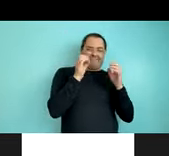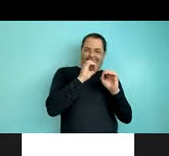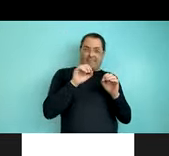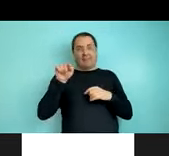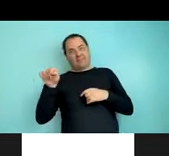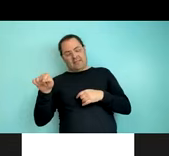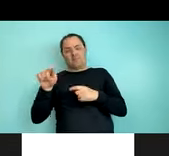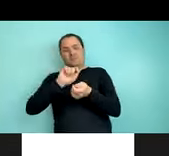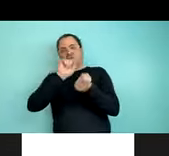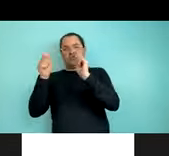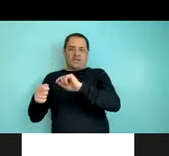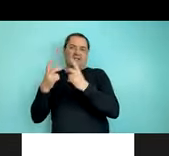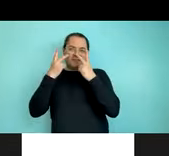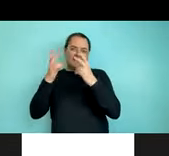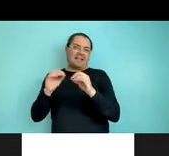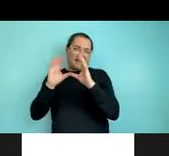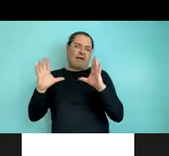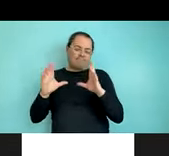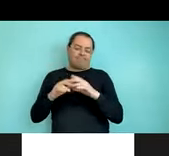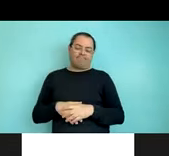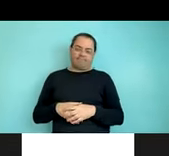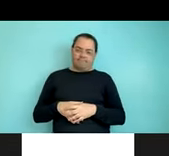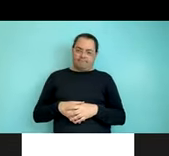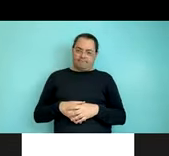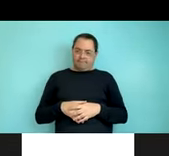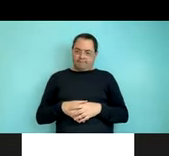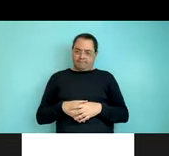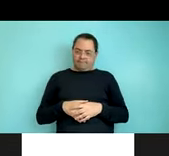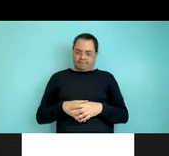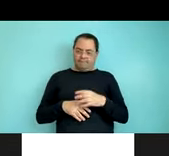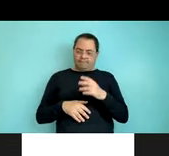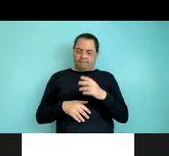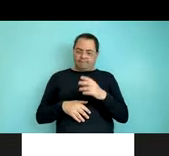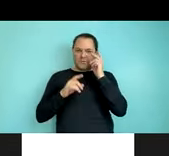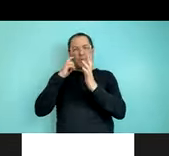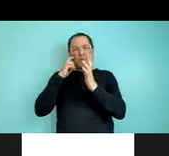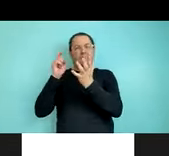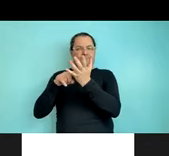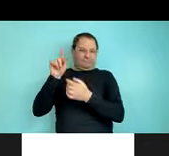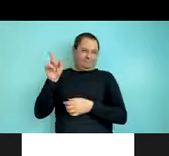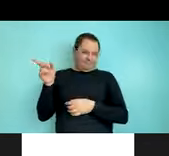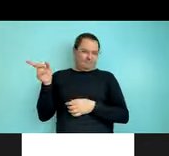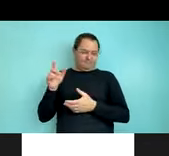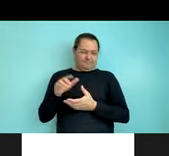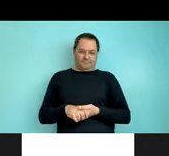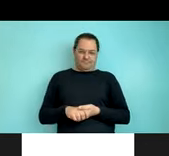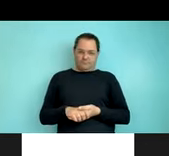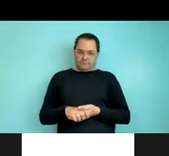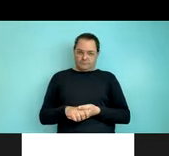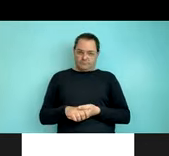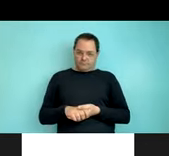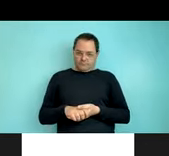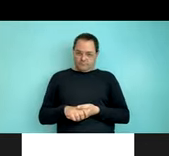group didn't have a lot of space to move up in terms of proportions of selections while the teal folks dead. But